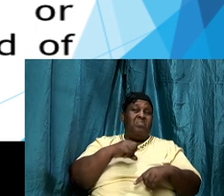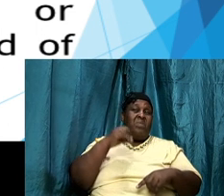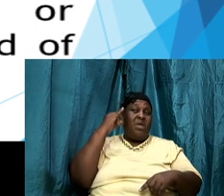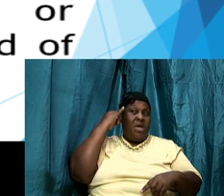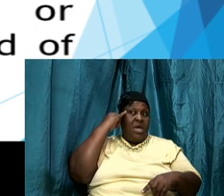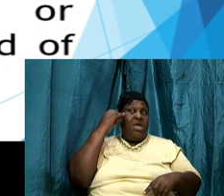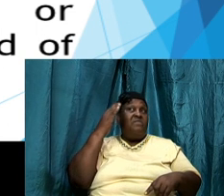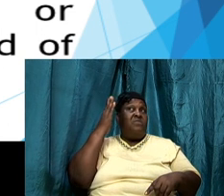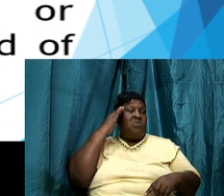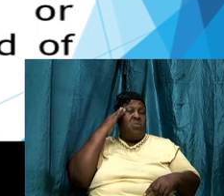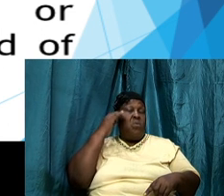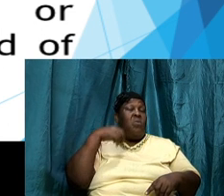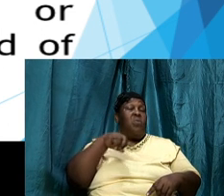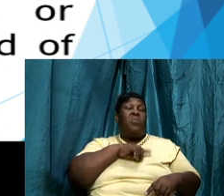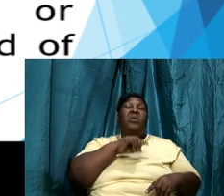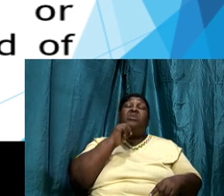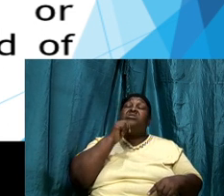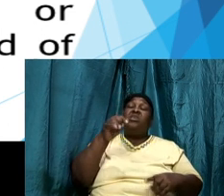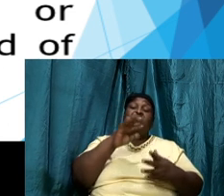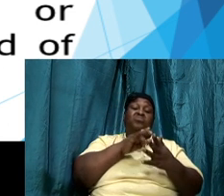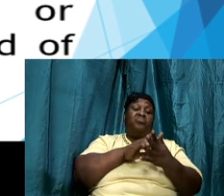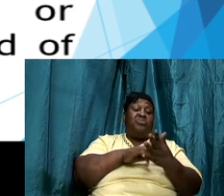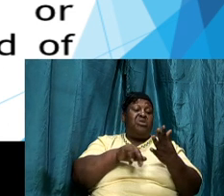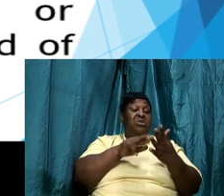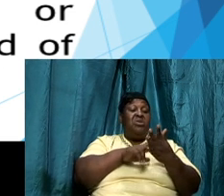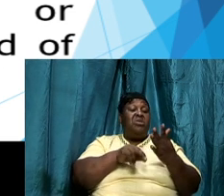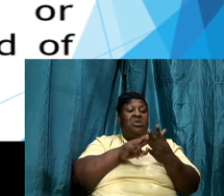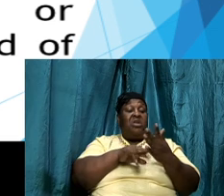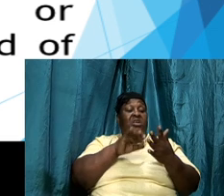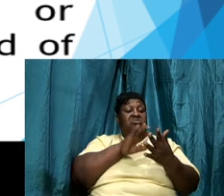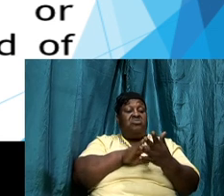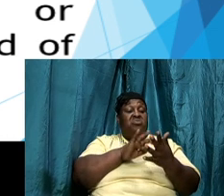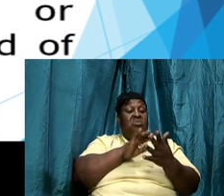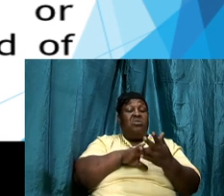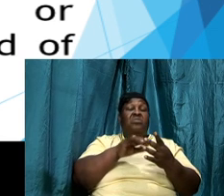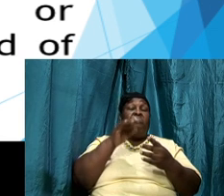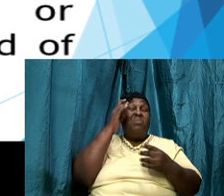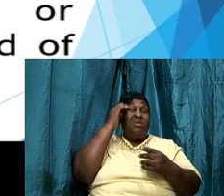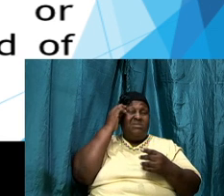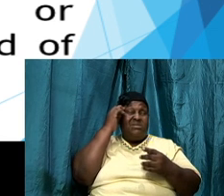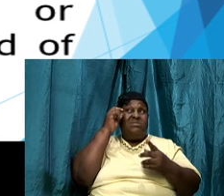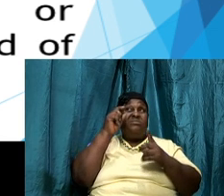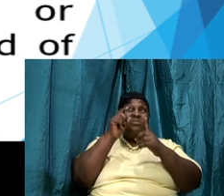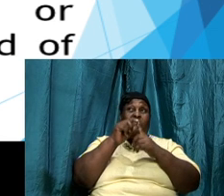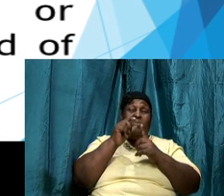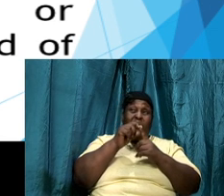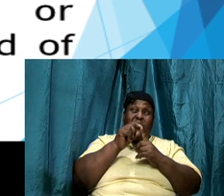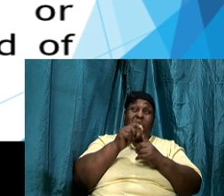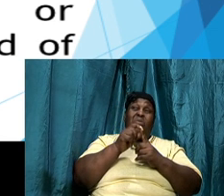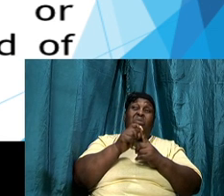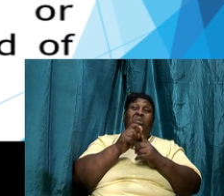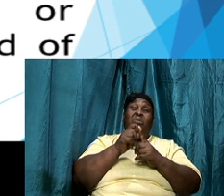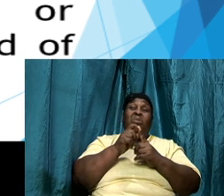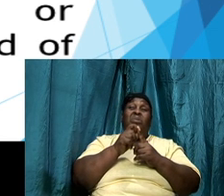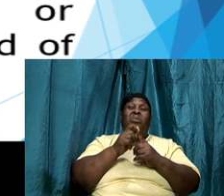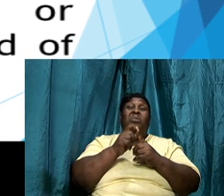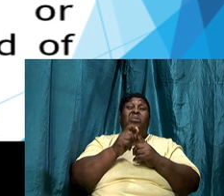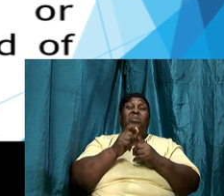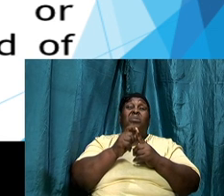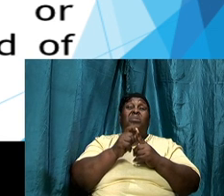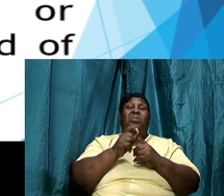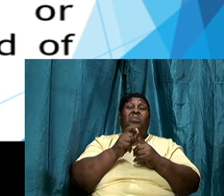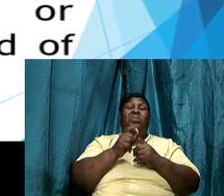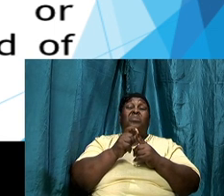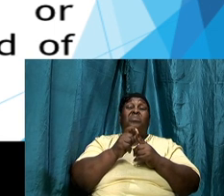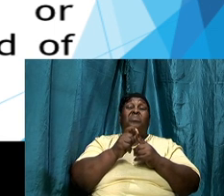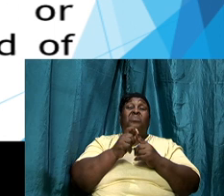if we know that we are not students of the word if we know that we are not reading and meditating and studying the